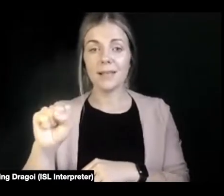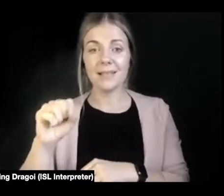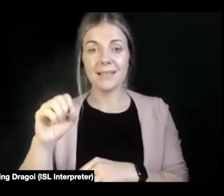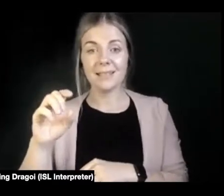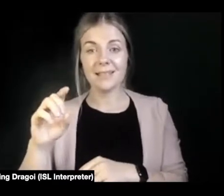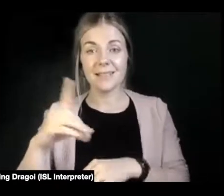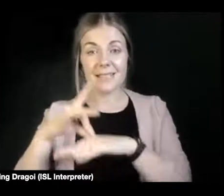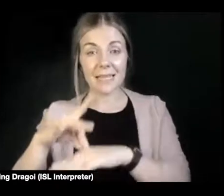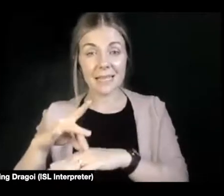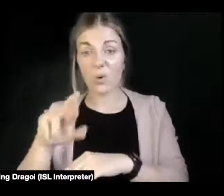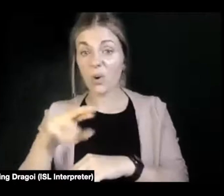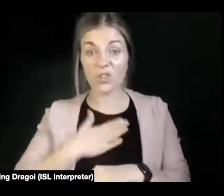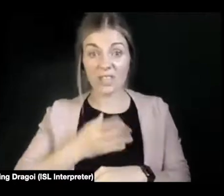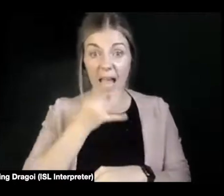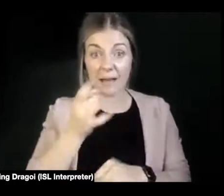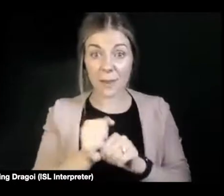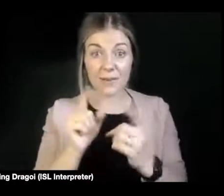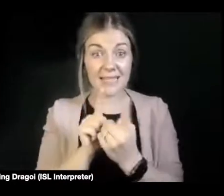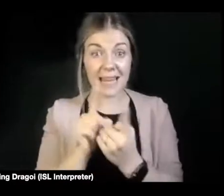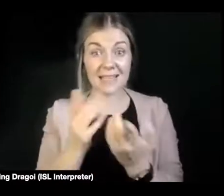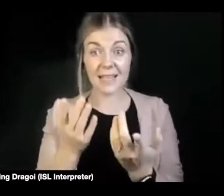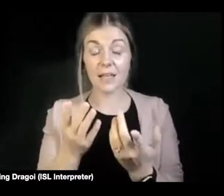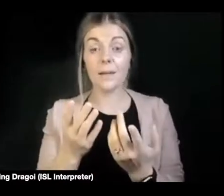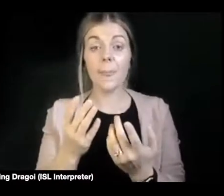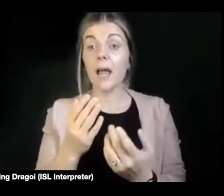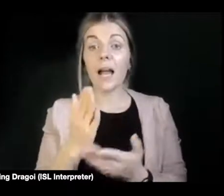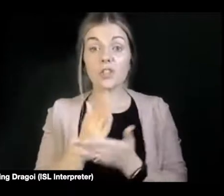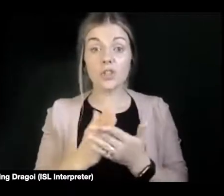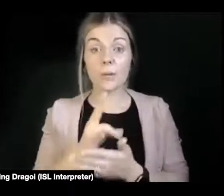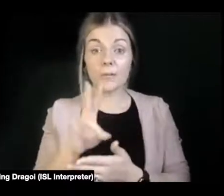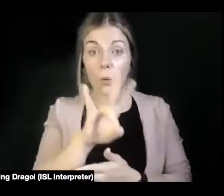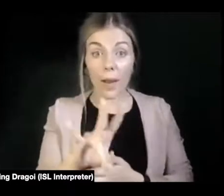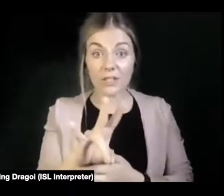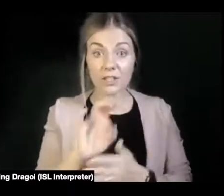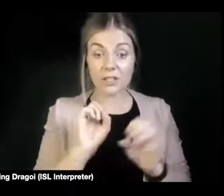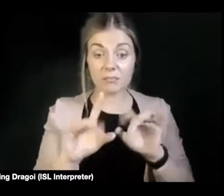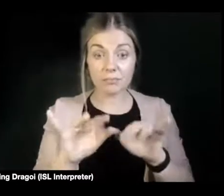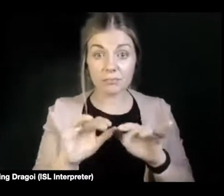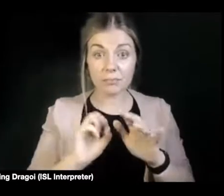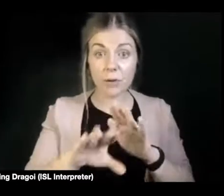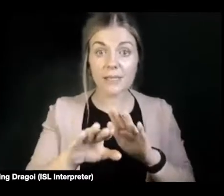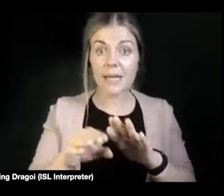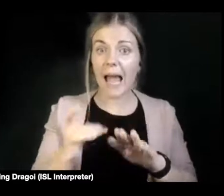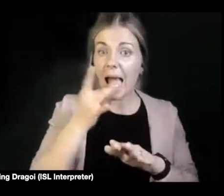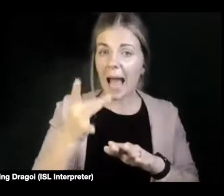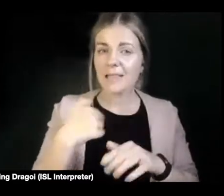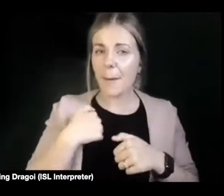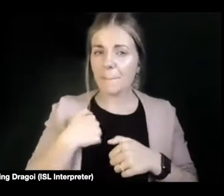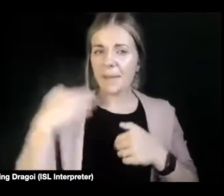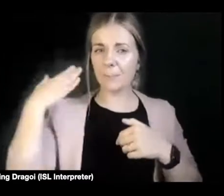these questions that get asked in is maybe you've had a spinal injury. Is there a sex toy that I could use? I can't get in certain positions.